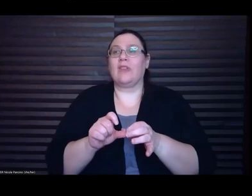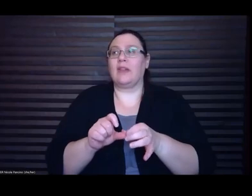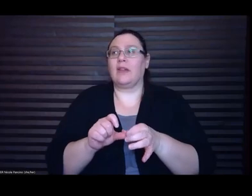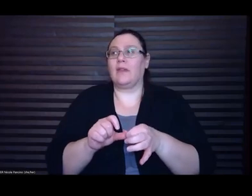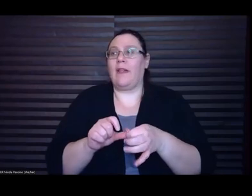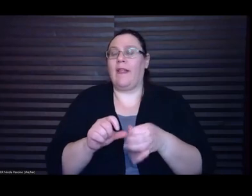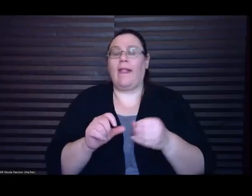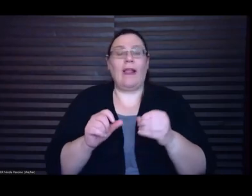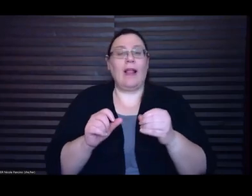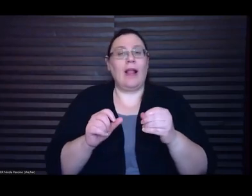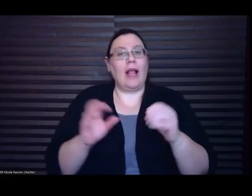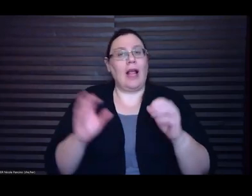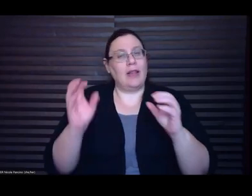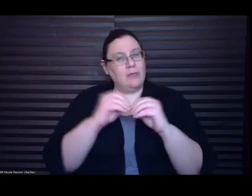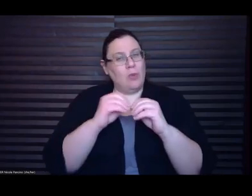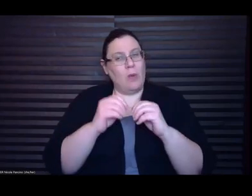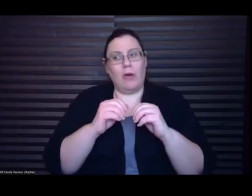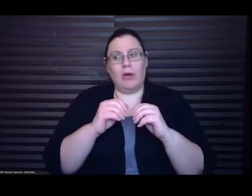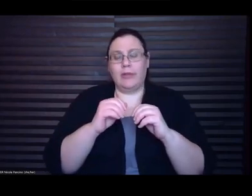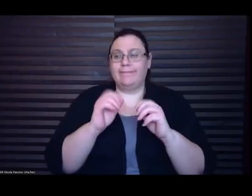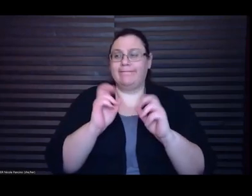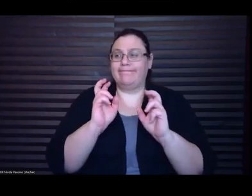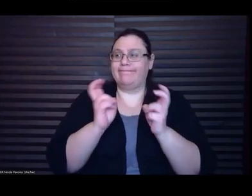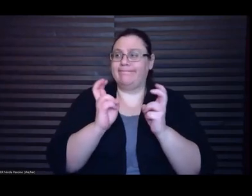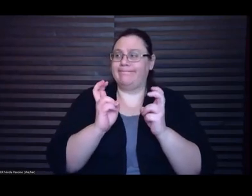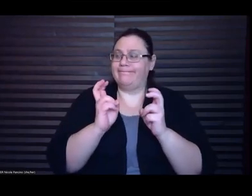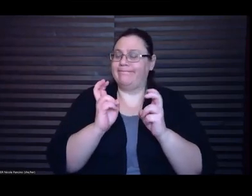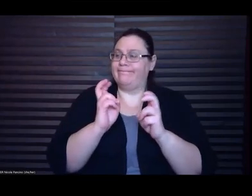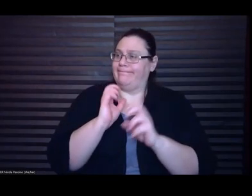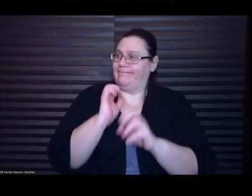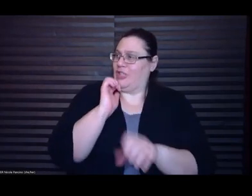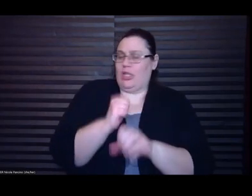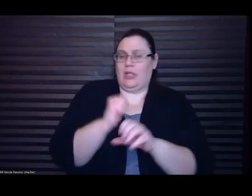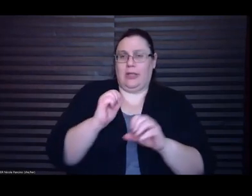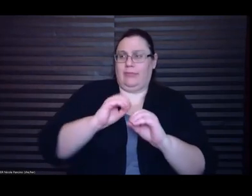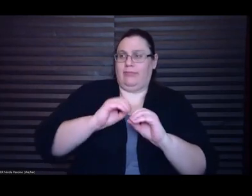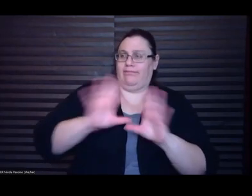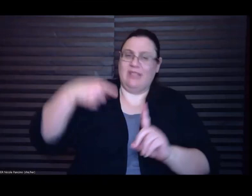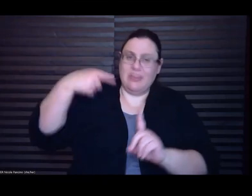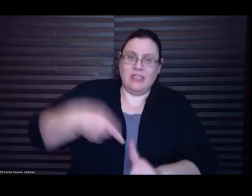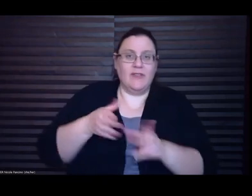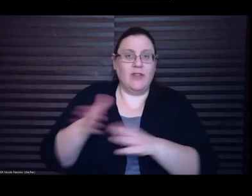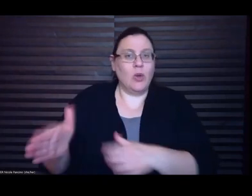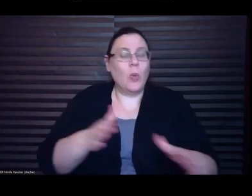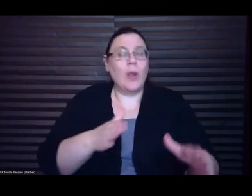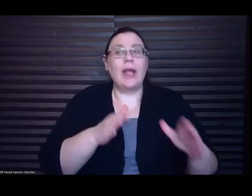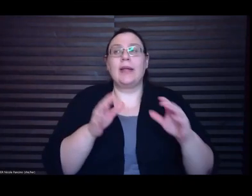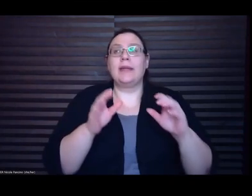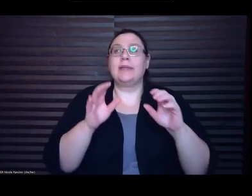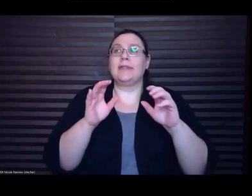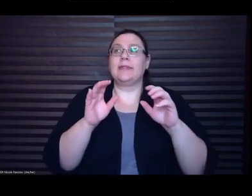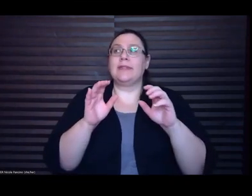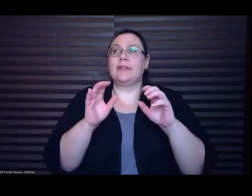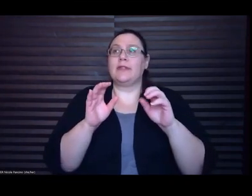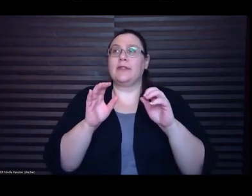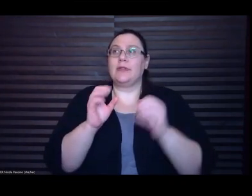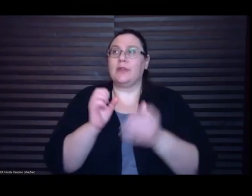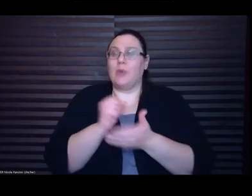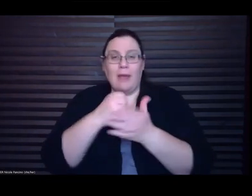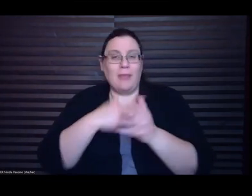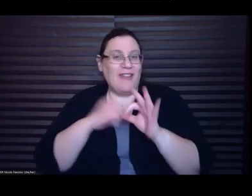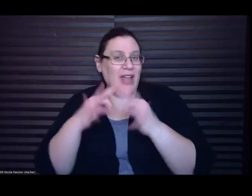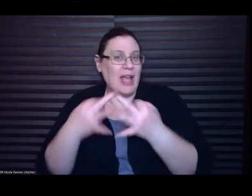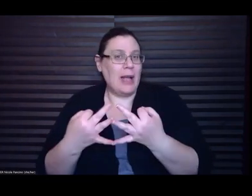ways able to help my family and I don't know if that's what you're asking but it has made an